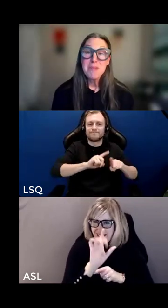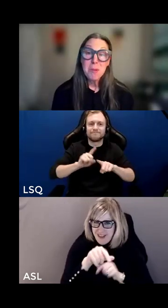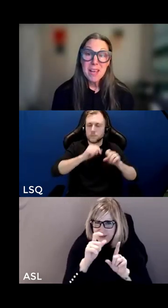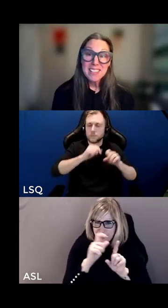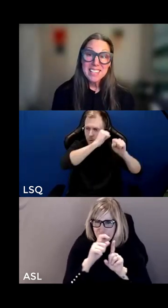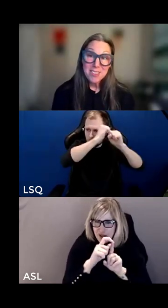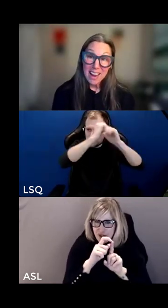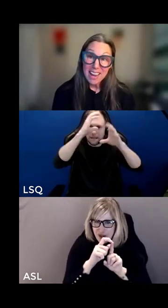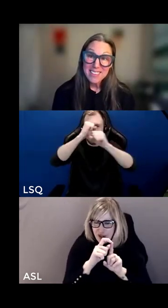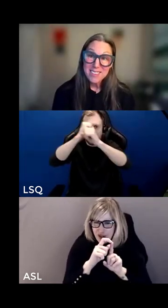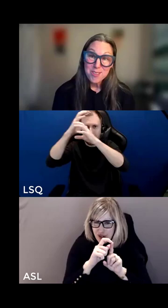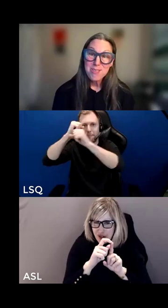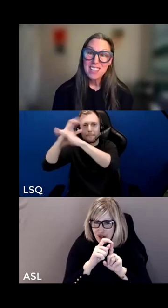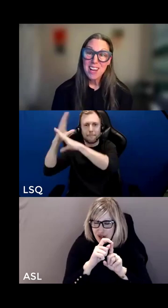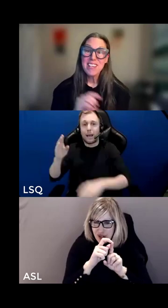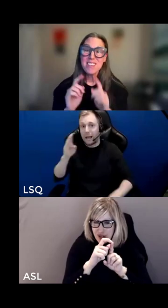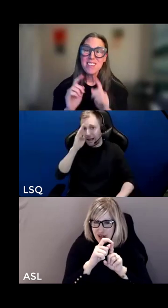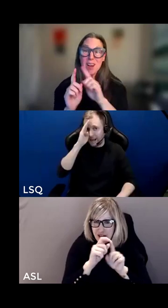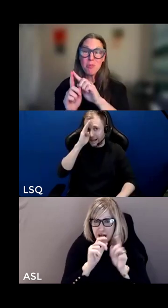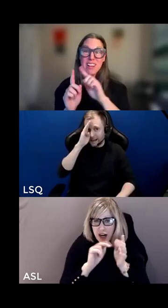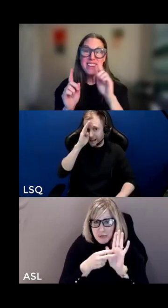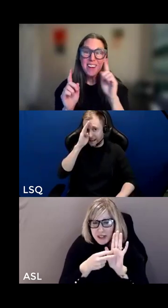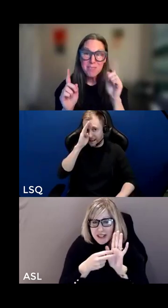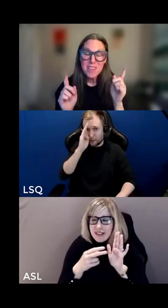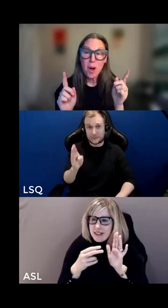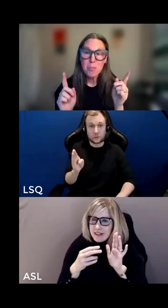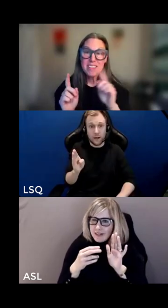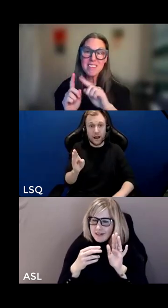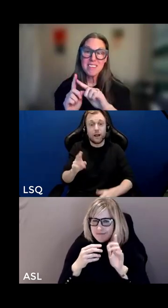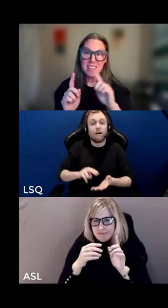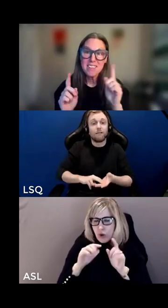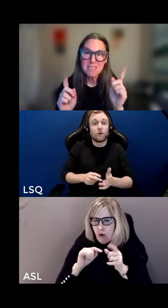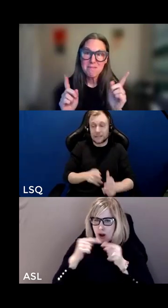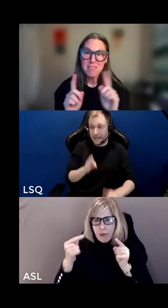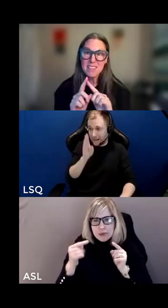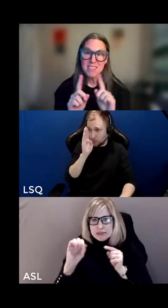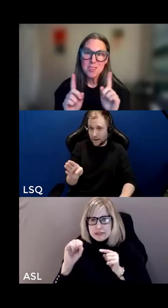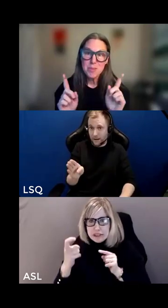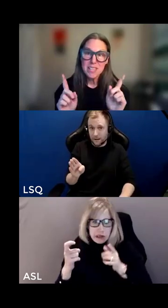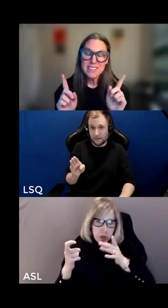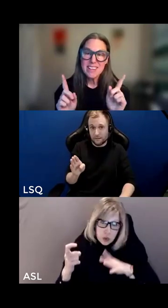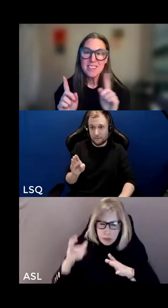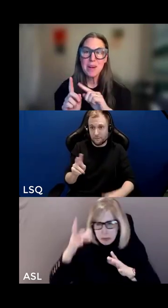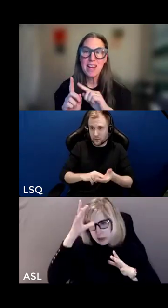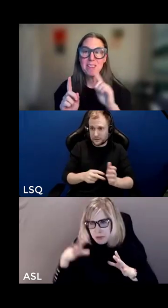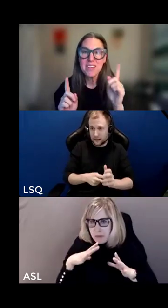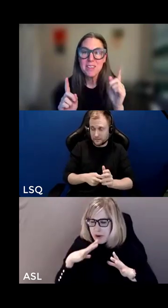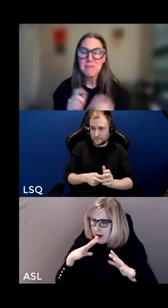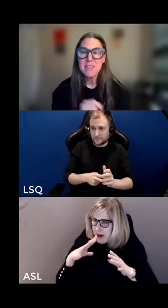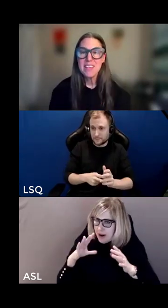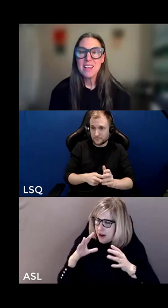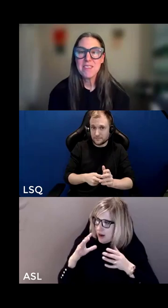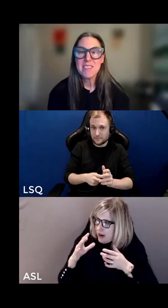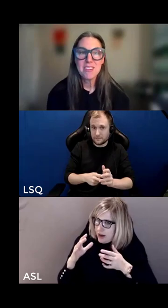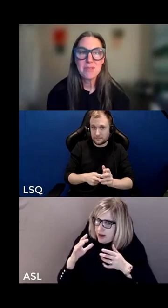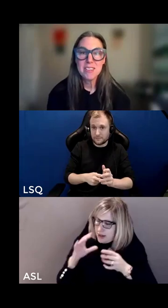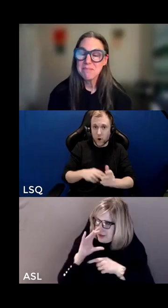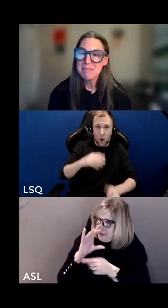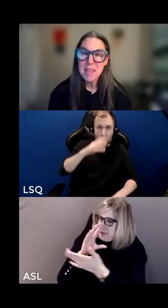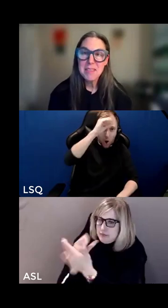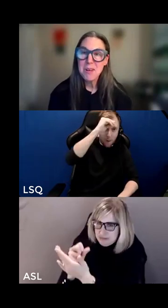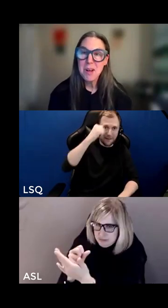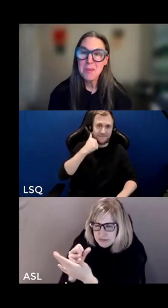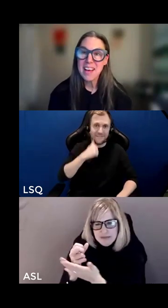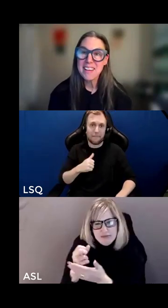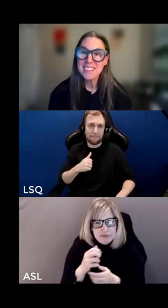being romantically attracted to loving someone of the opposite sex assuming a gender binary heterosexual